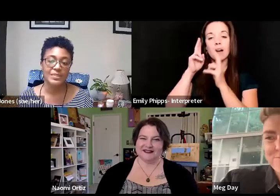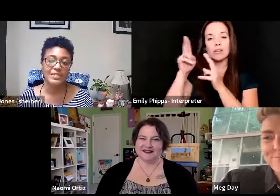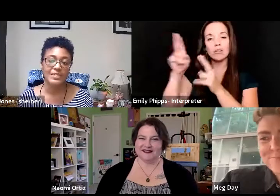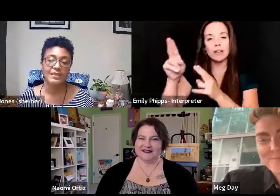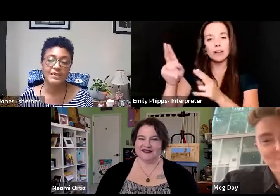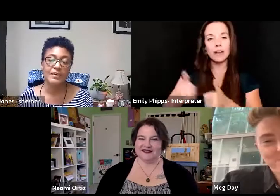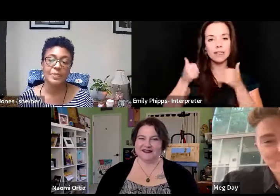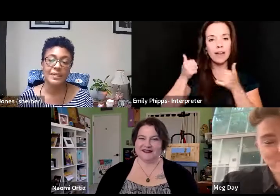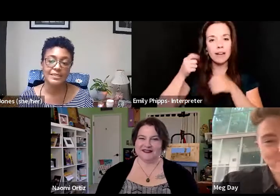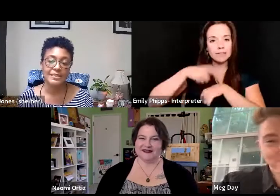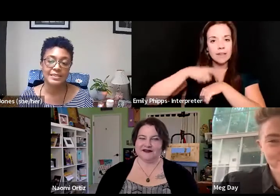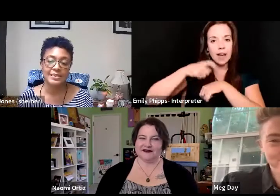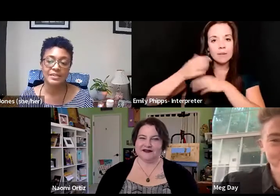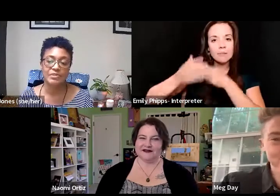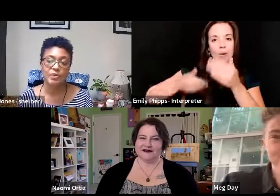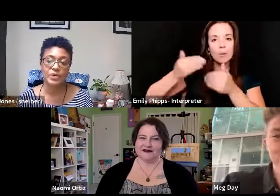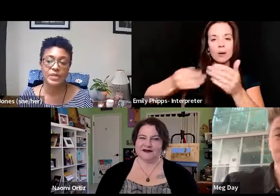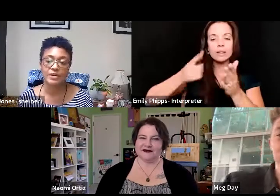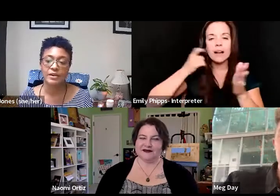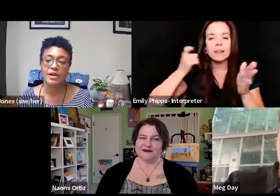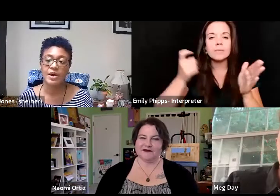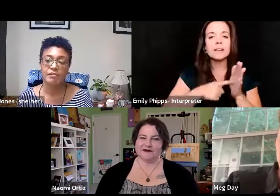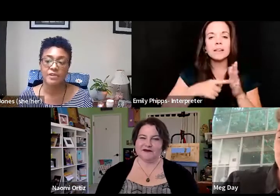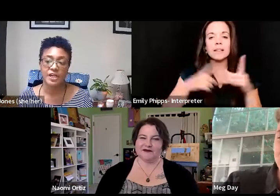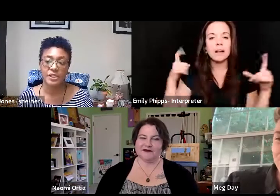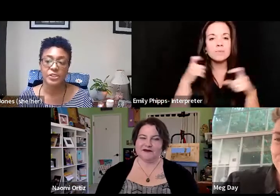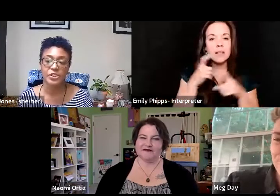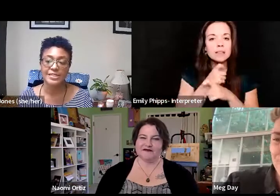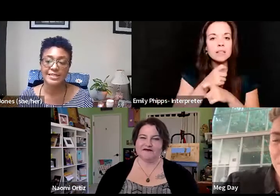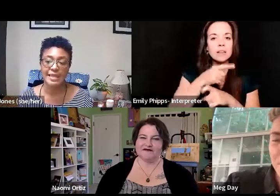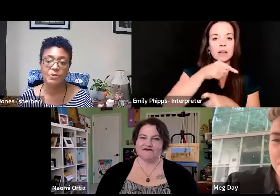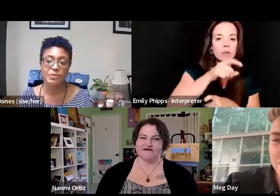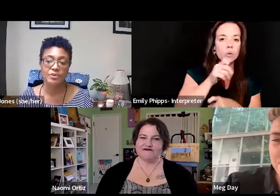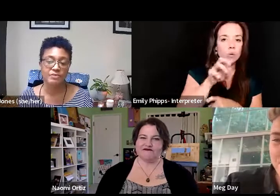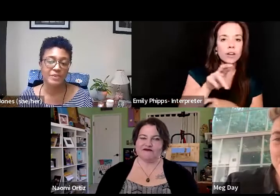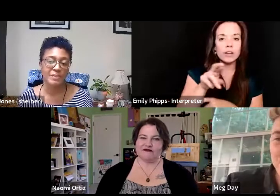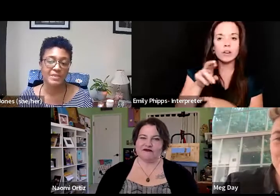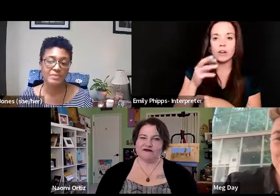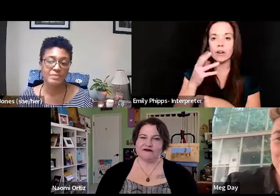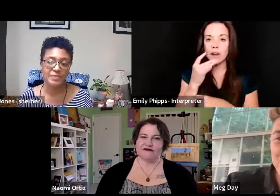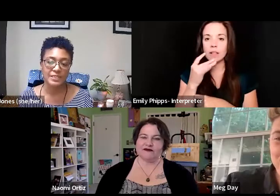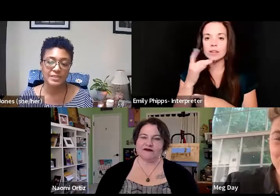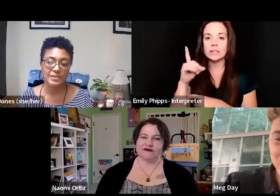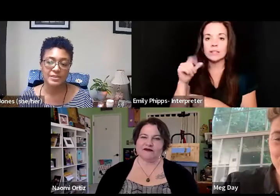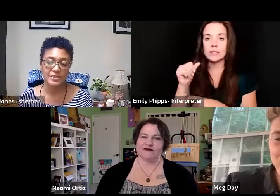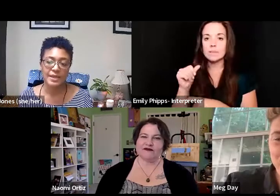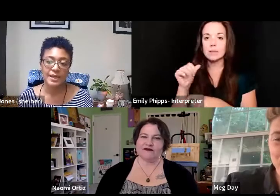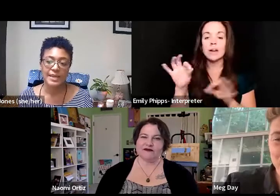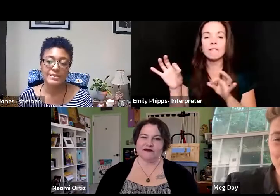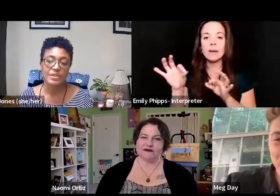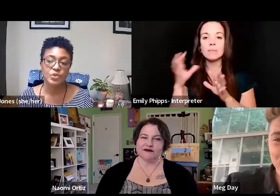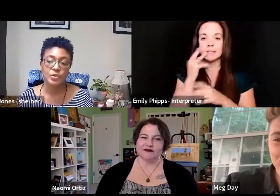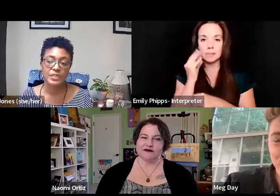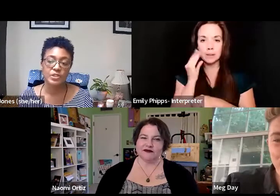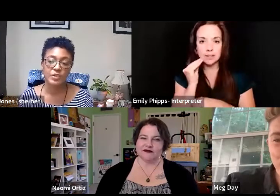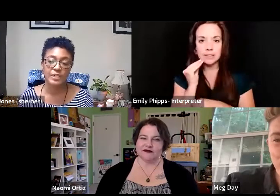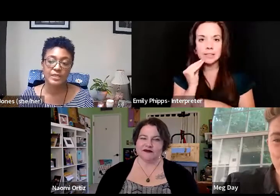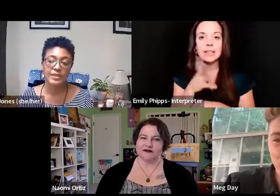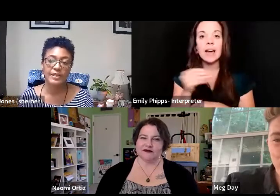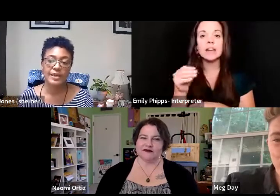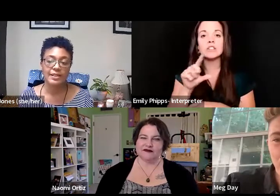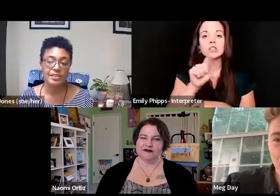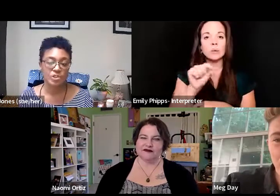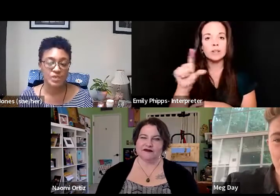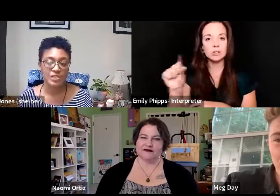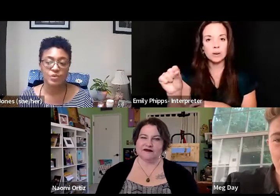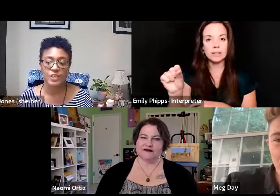documenting the complexities of queer, of color, disabled, femme experience and is a 2020